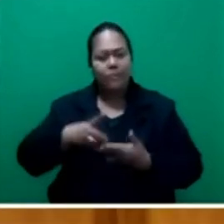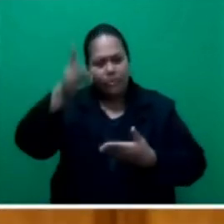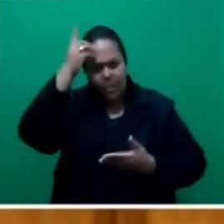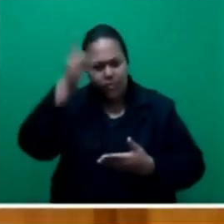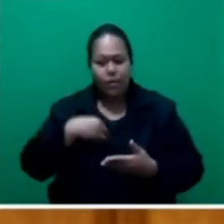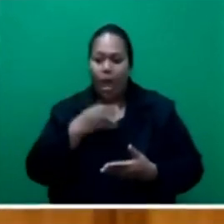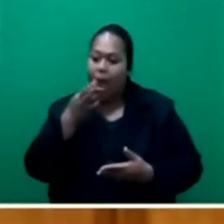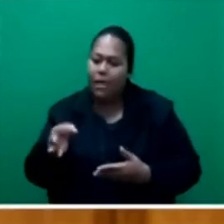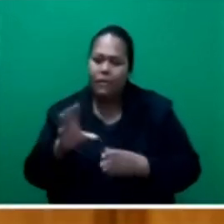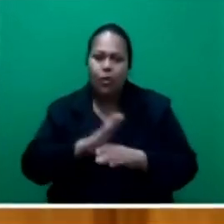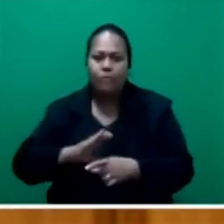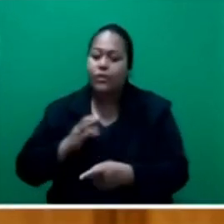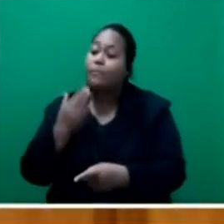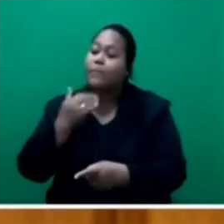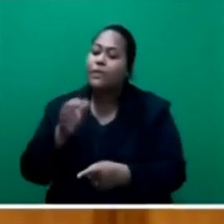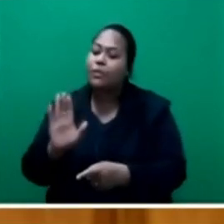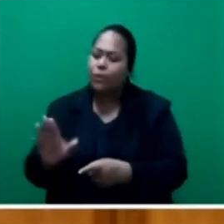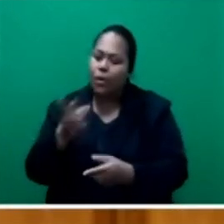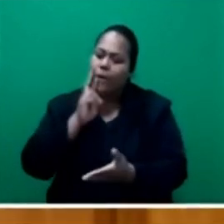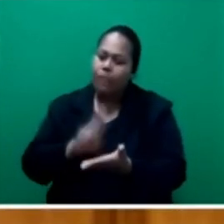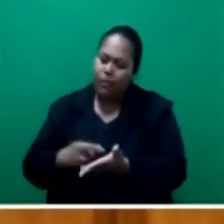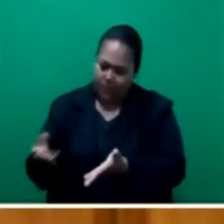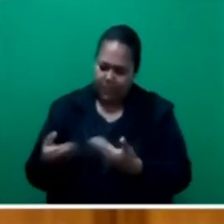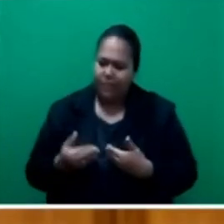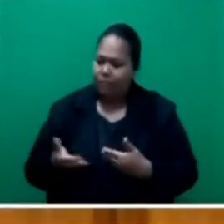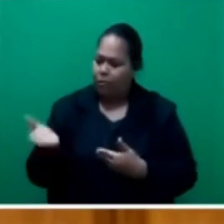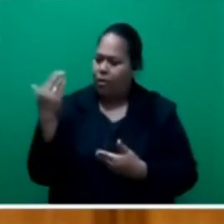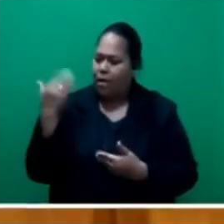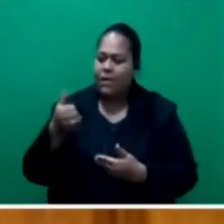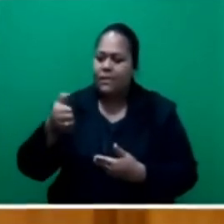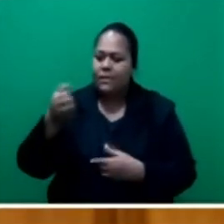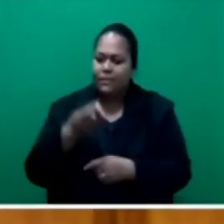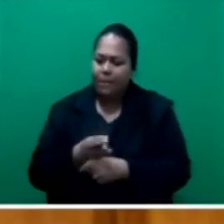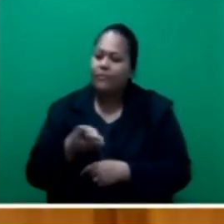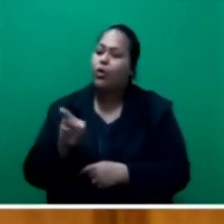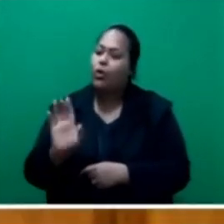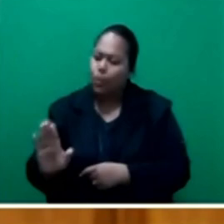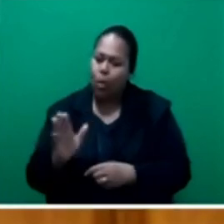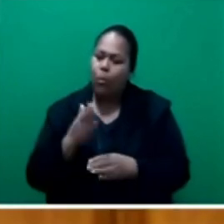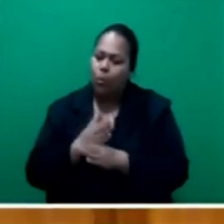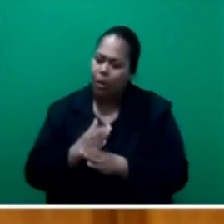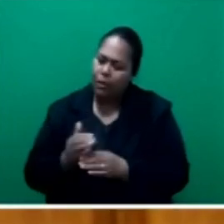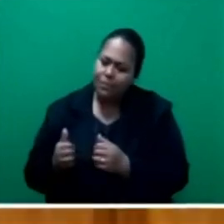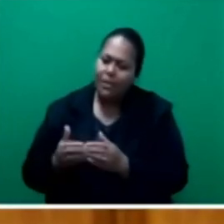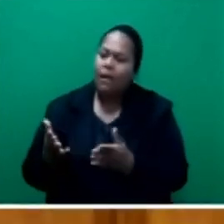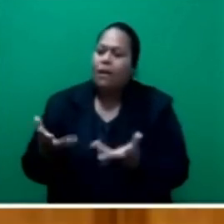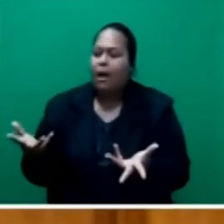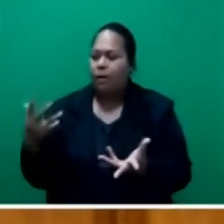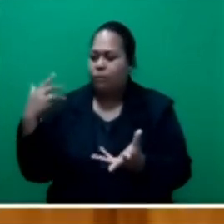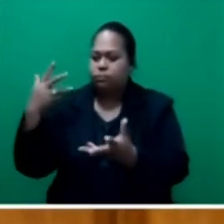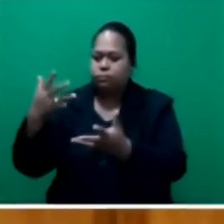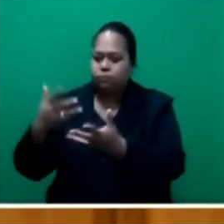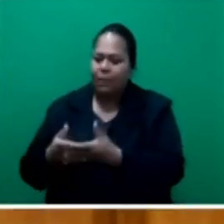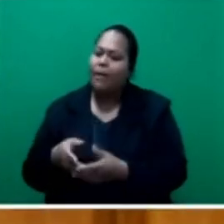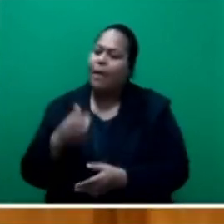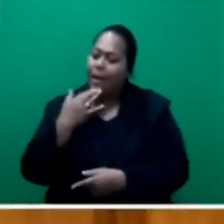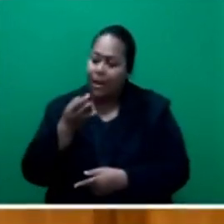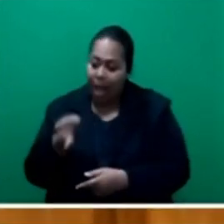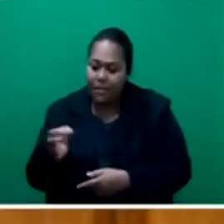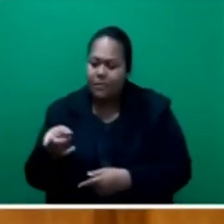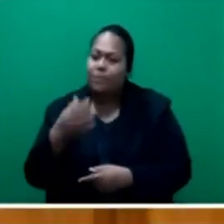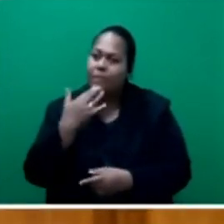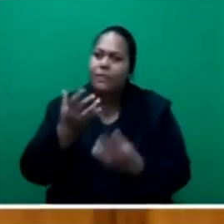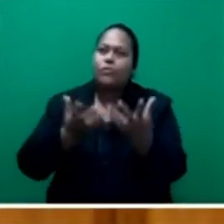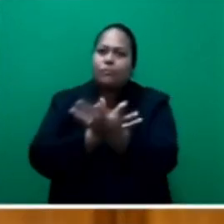within six months from the commencement of its work and also required it to have extensive consultations throughout the country.